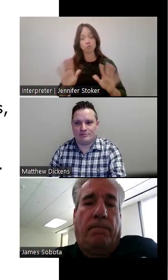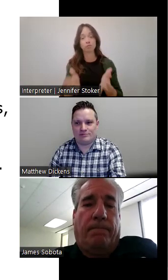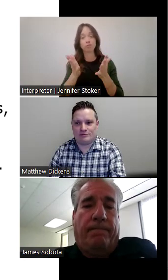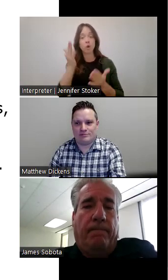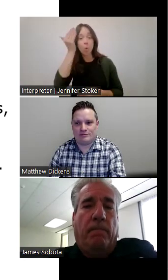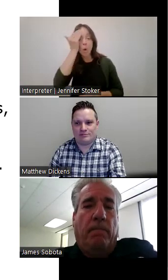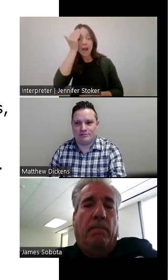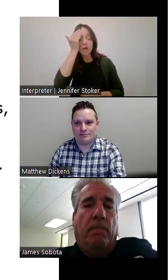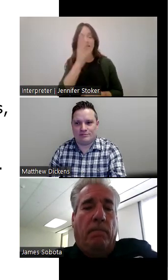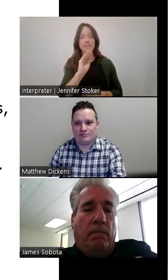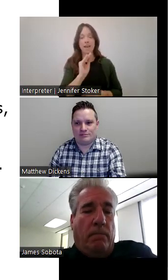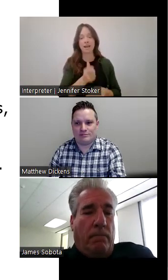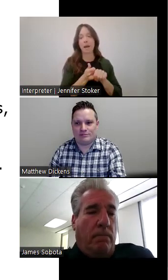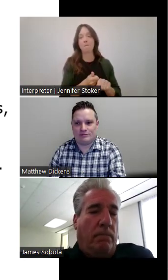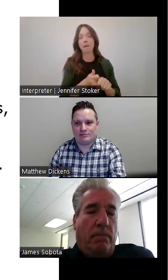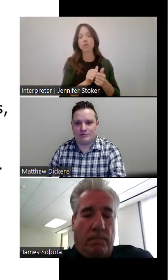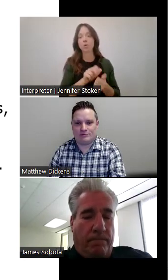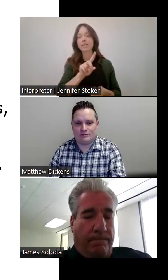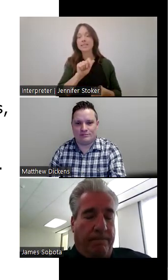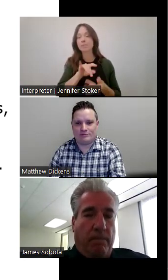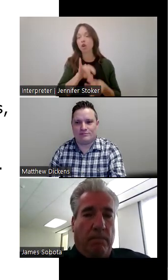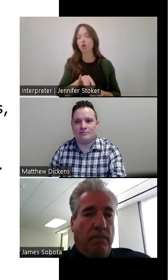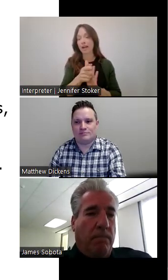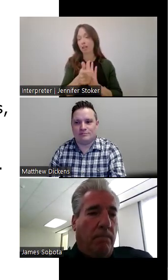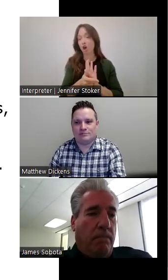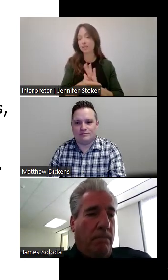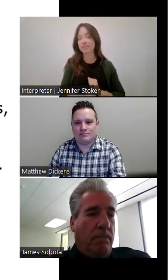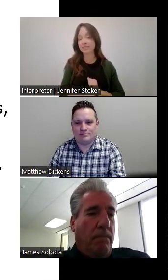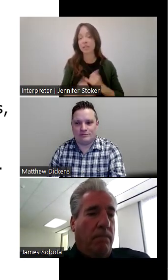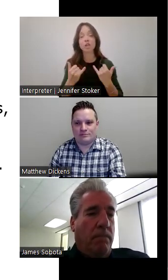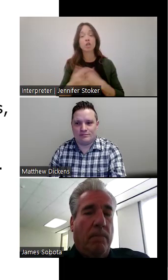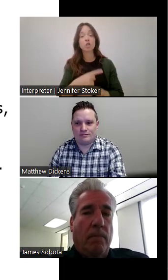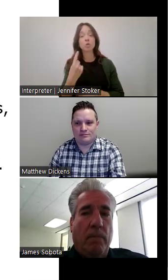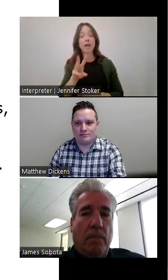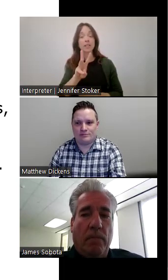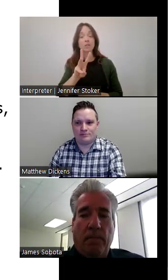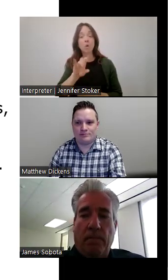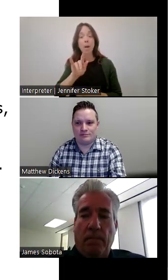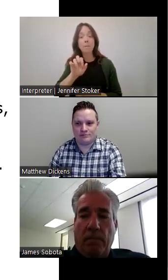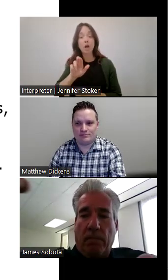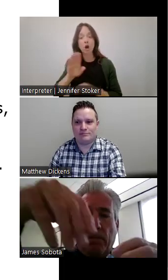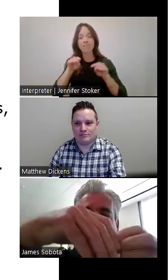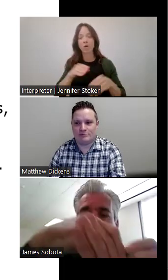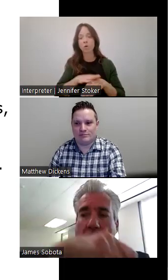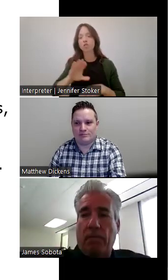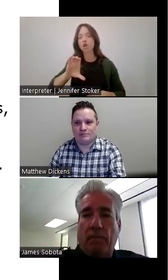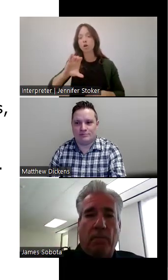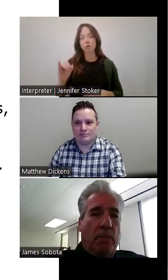promote compliance with disability-related laws. Today's webinar will focus on criminal justice.